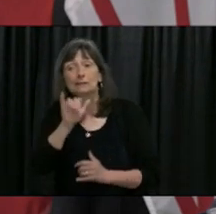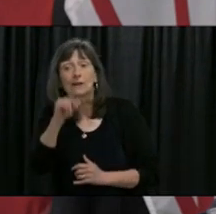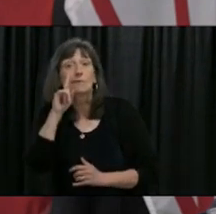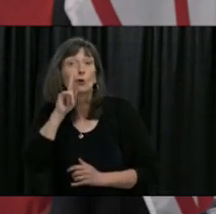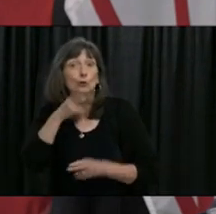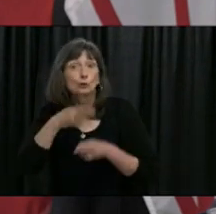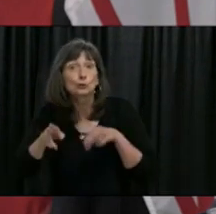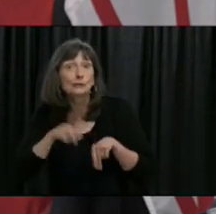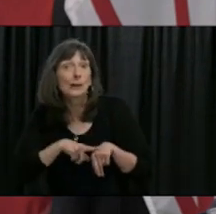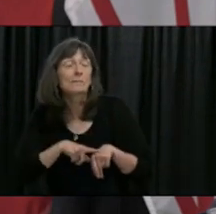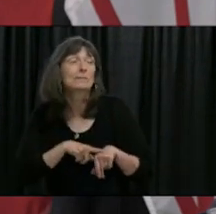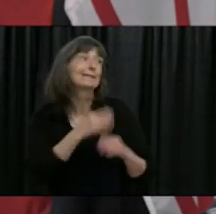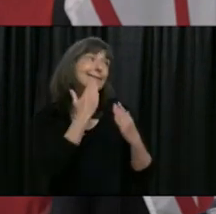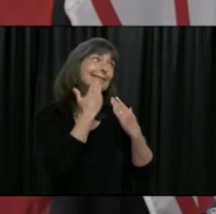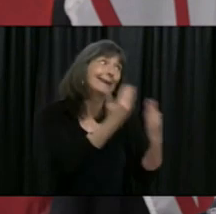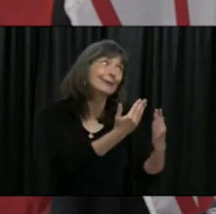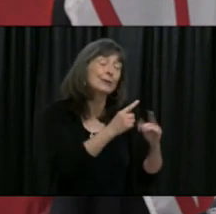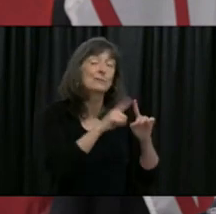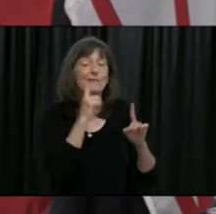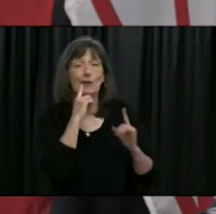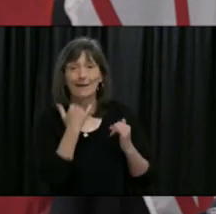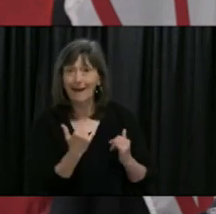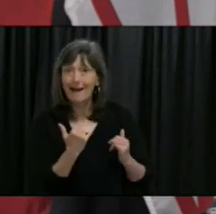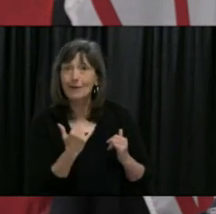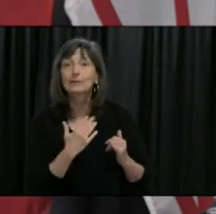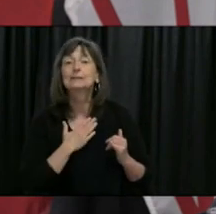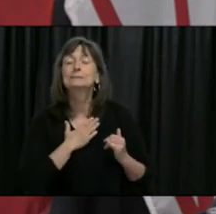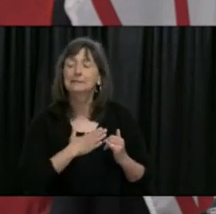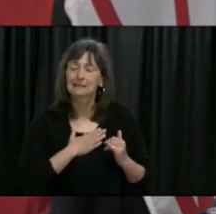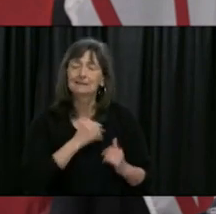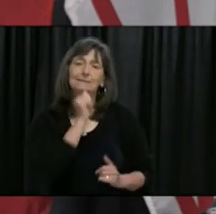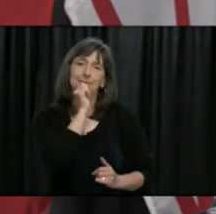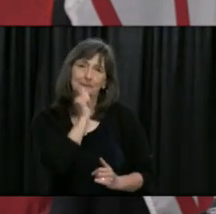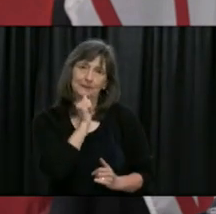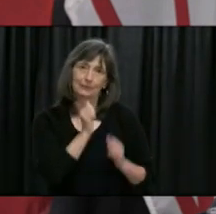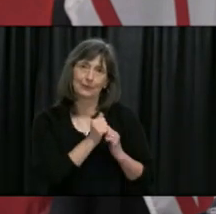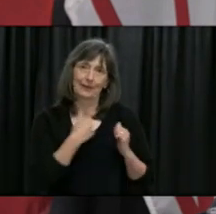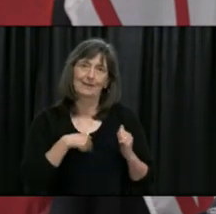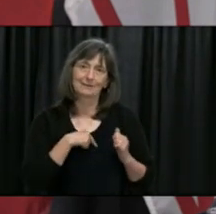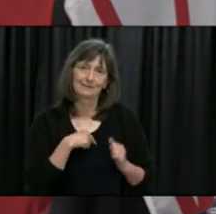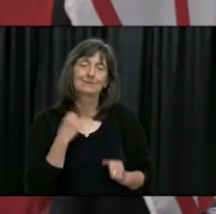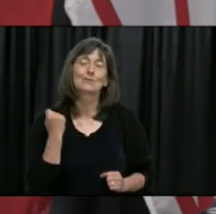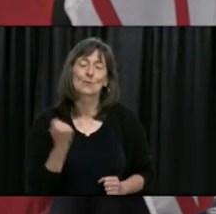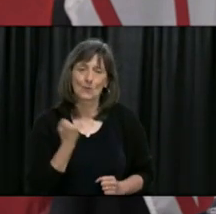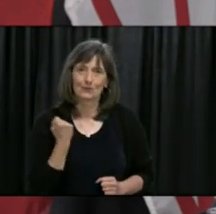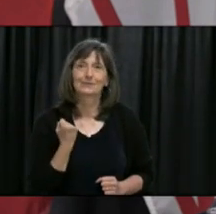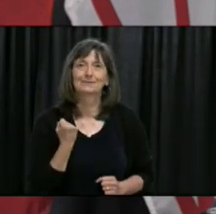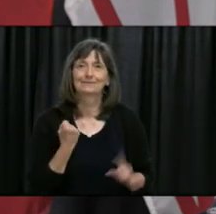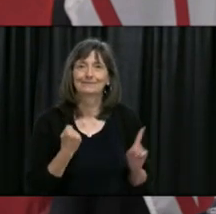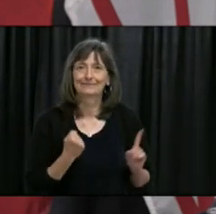thank you for wanting to come but we're asking people to exercise a bit of patience during this difficult time